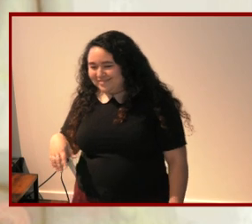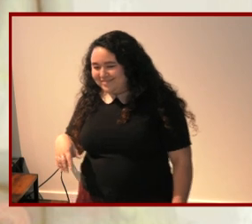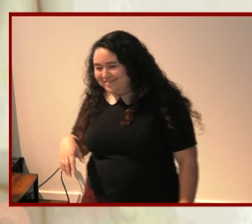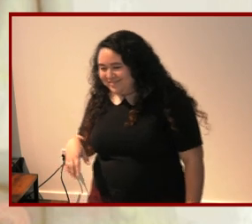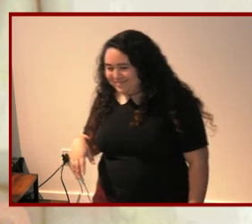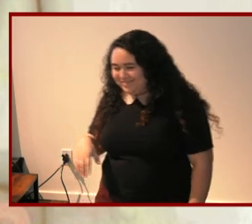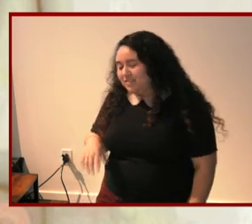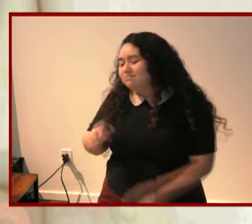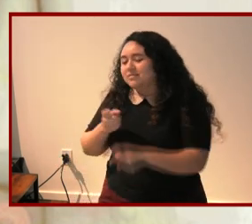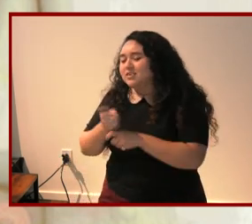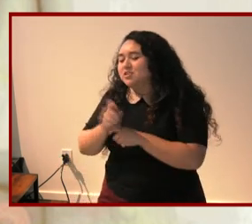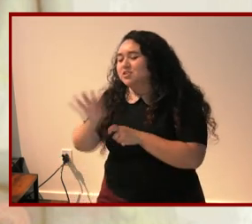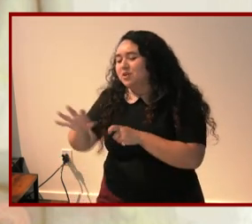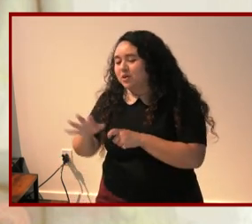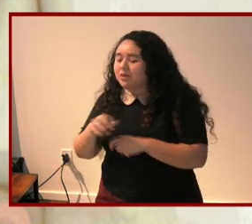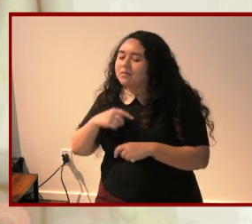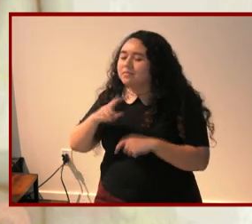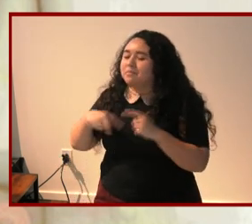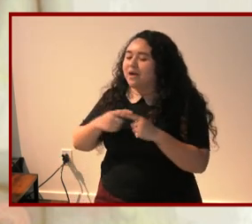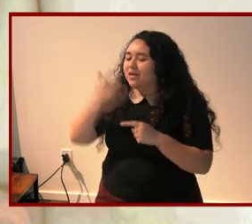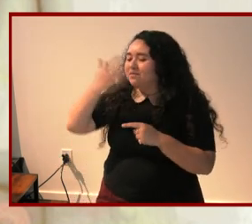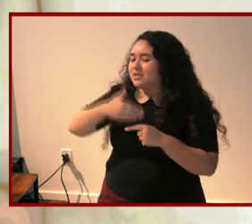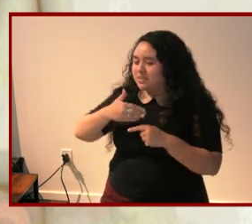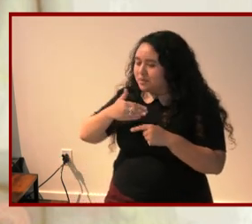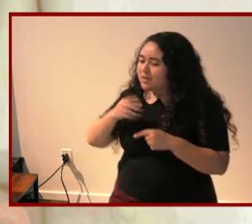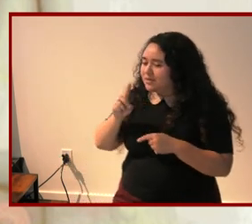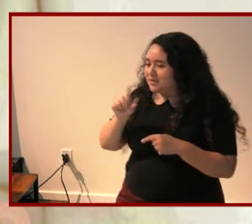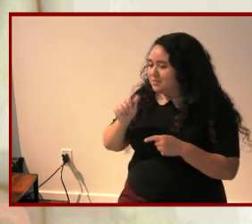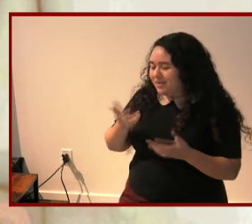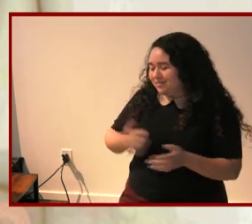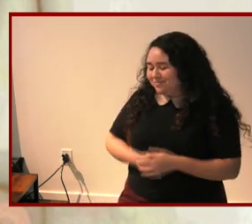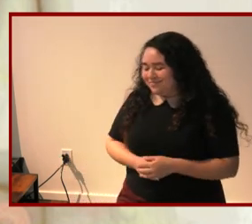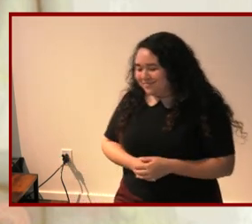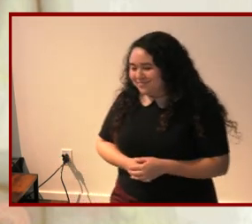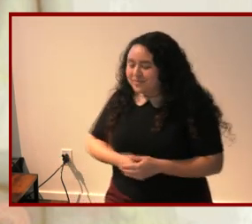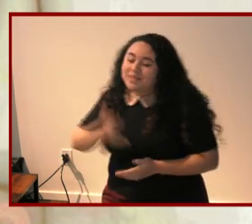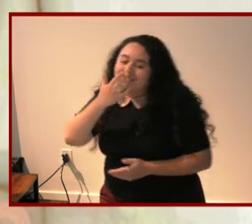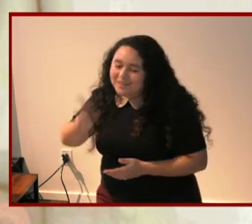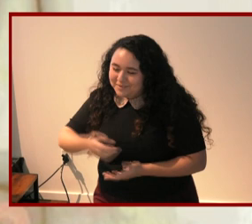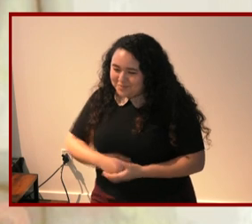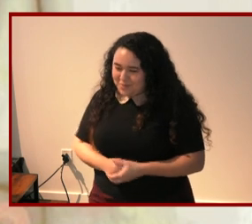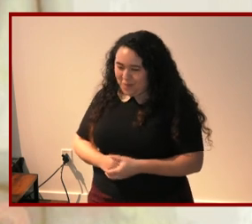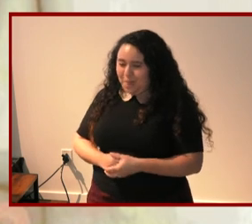that's a little joke about invisible disability thank you